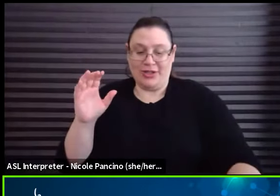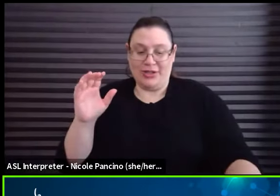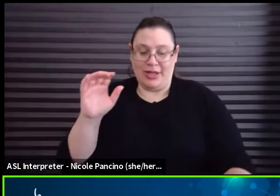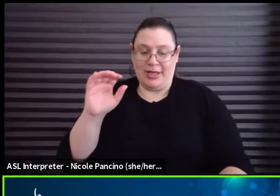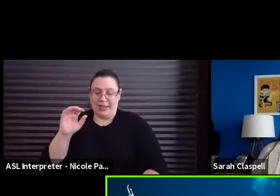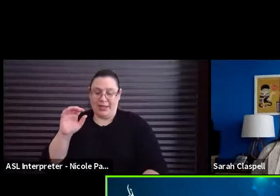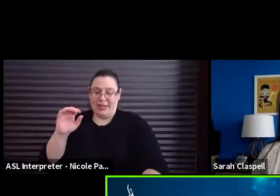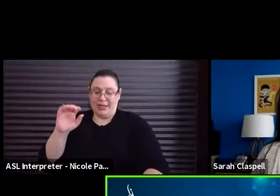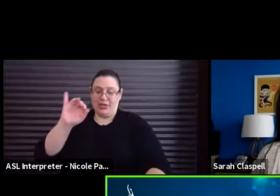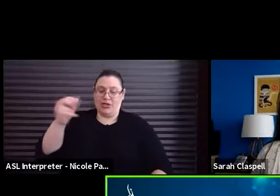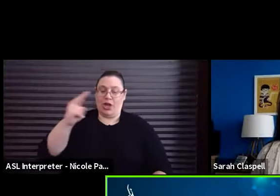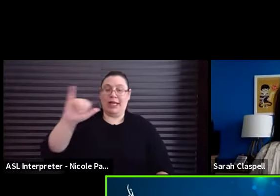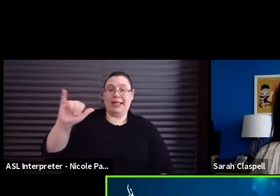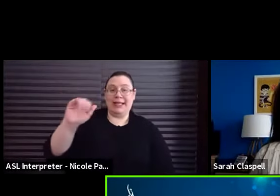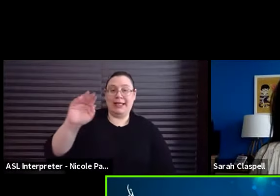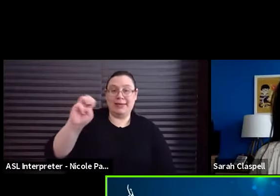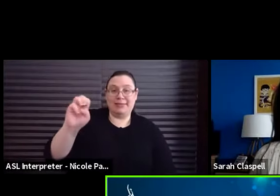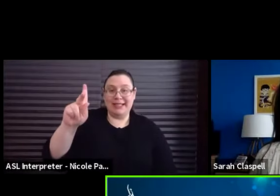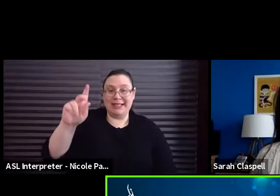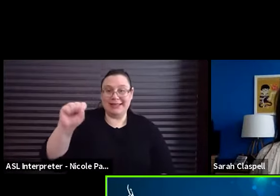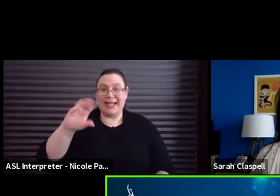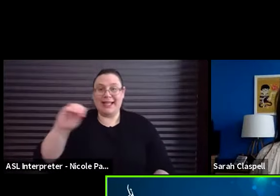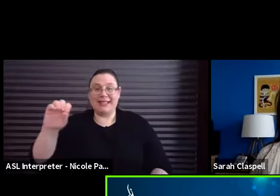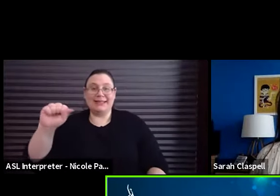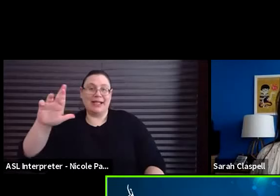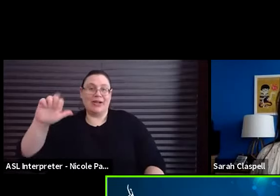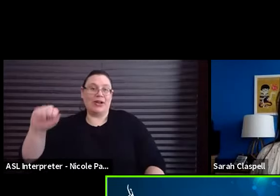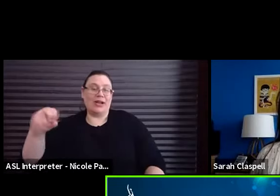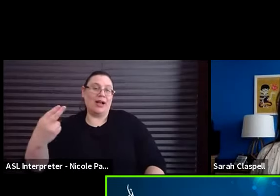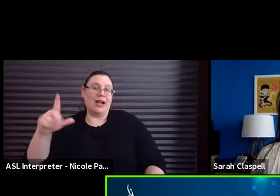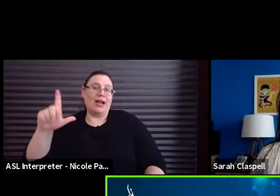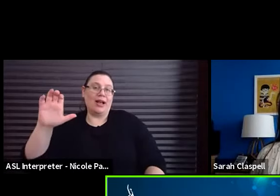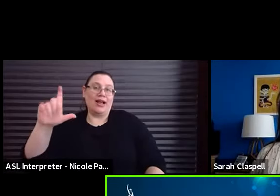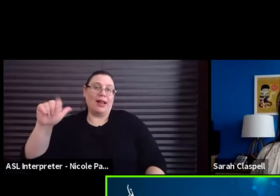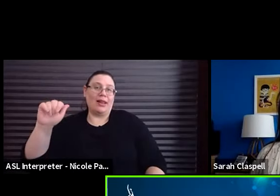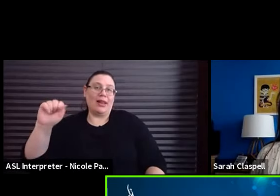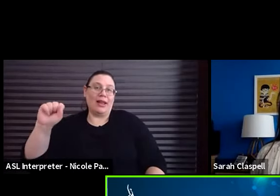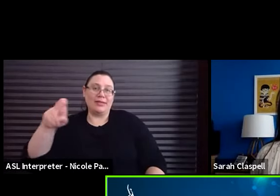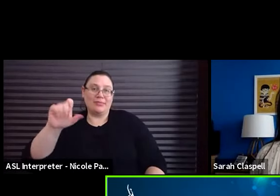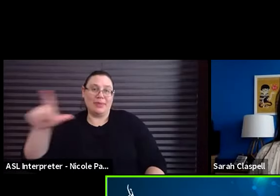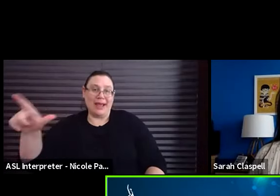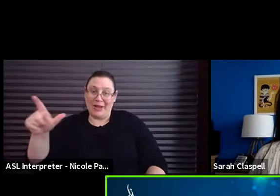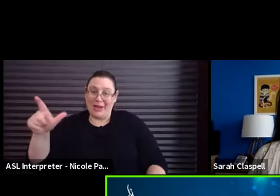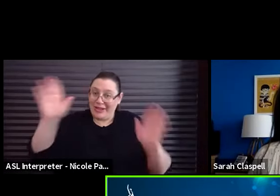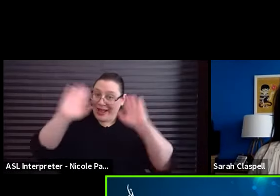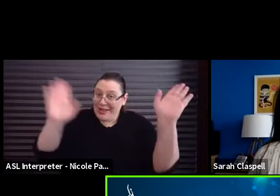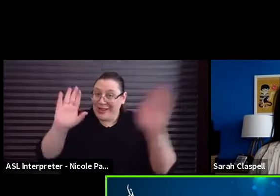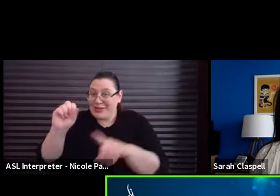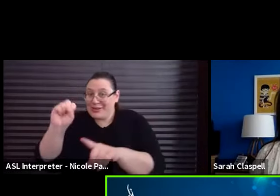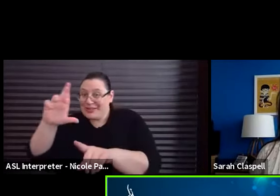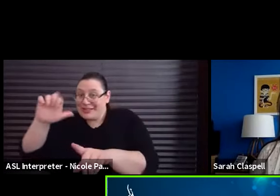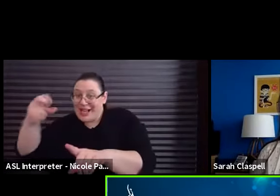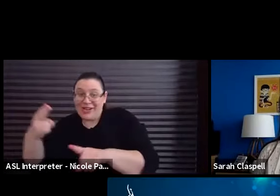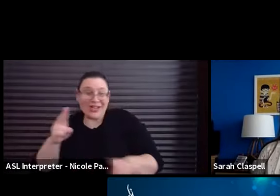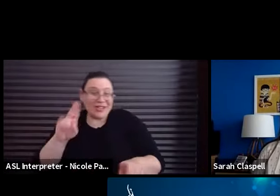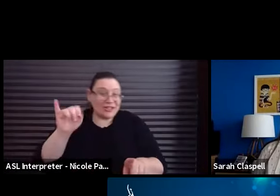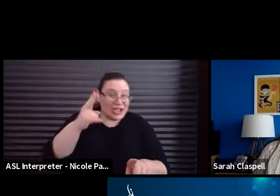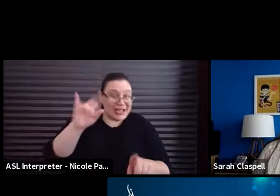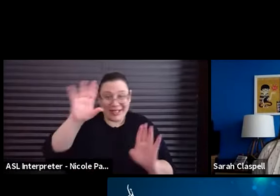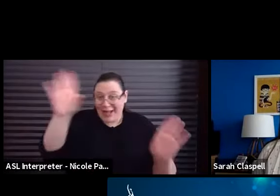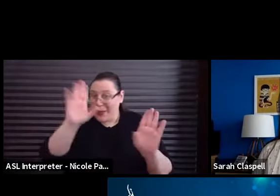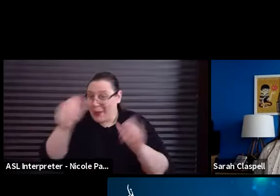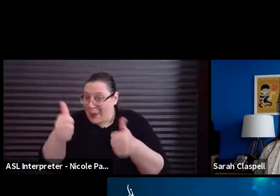who's an actor and director of education for UCB. So hello. Hello, Sarah. Hi, Johnny. How are you? Hello.